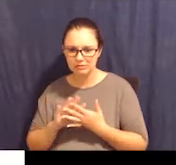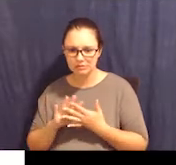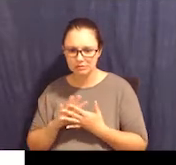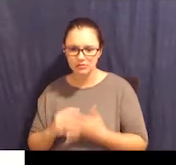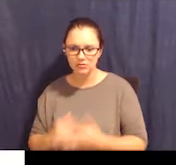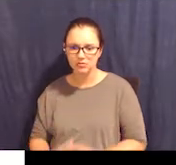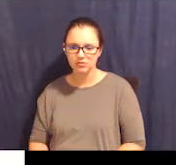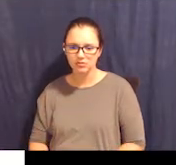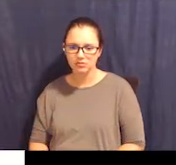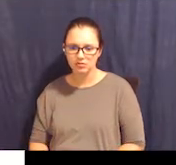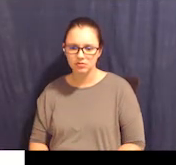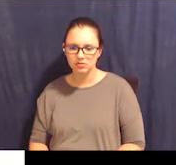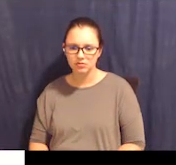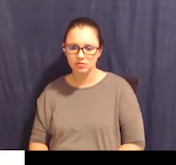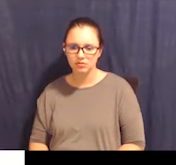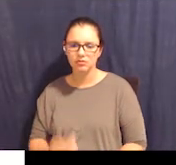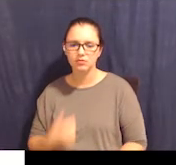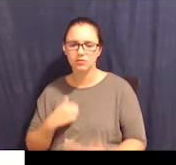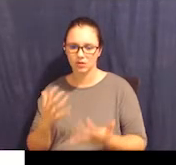Yes.